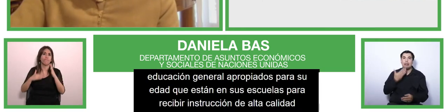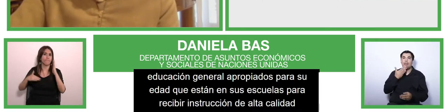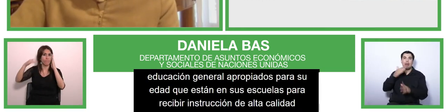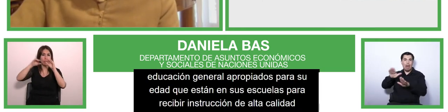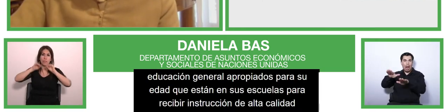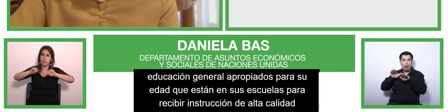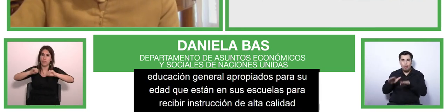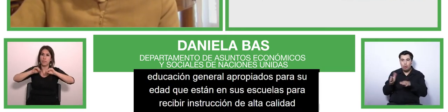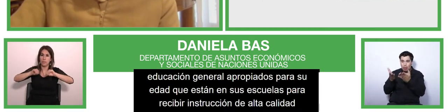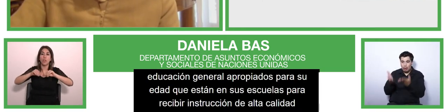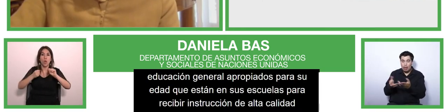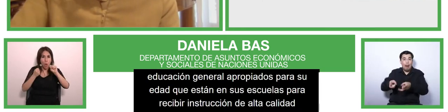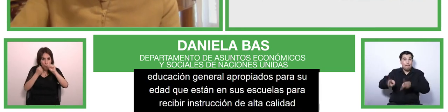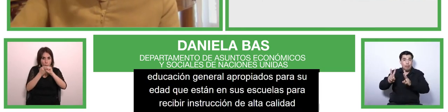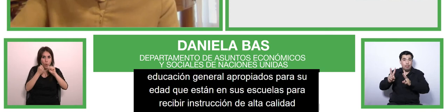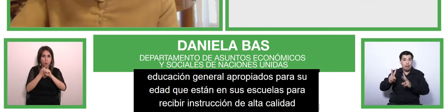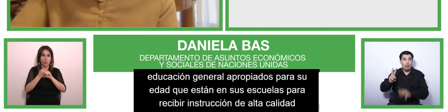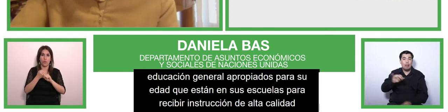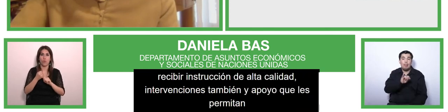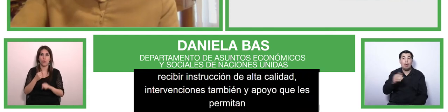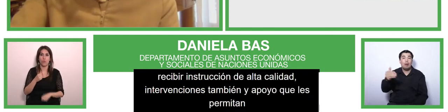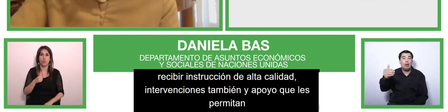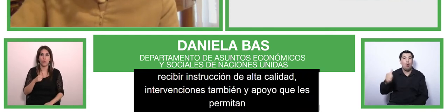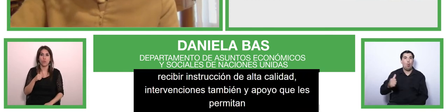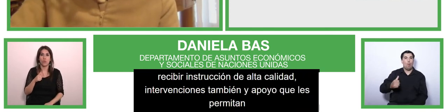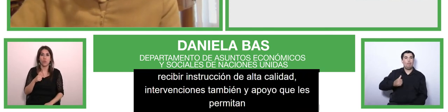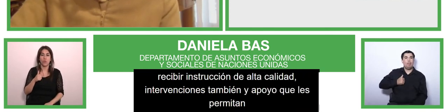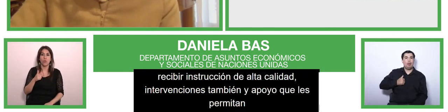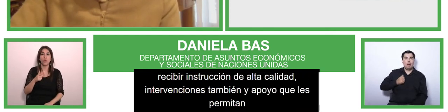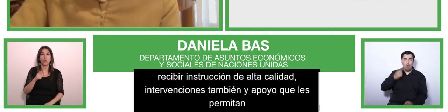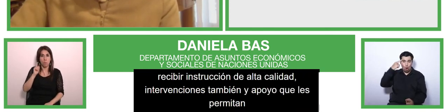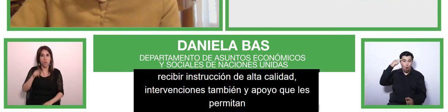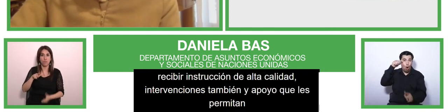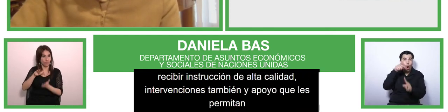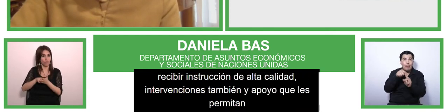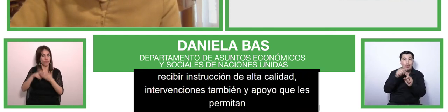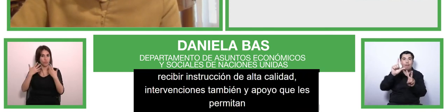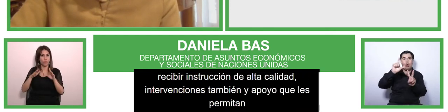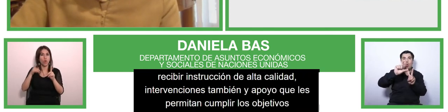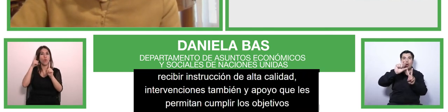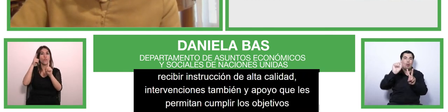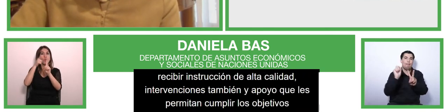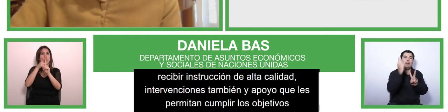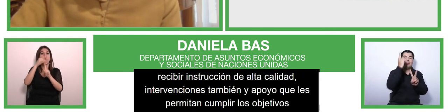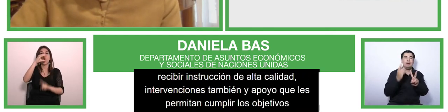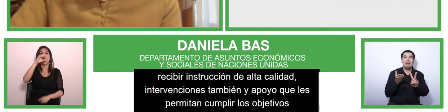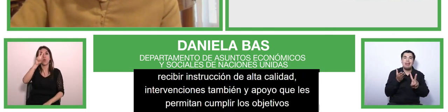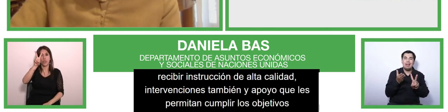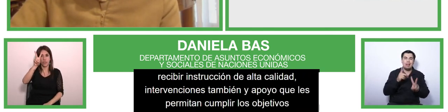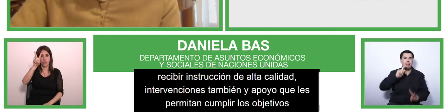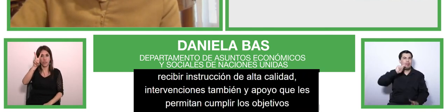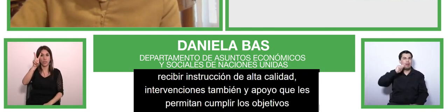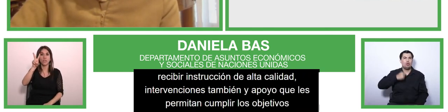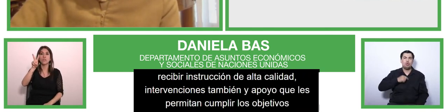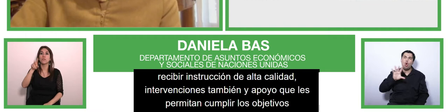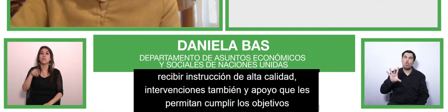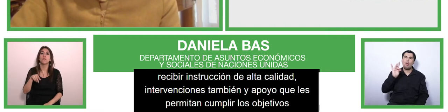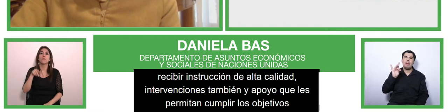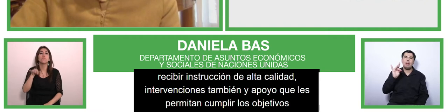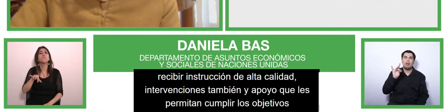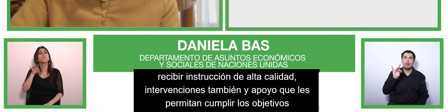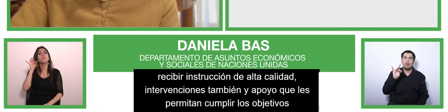in their core curriculum and i took this definition from as you see the reference bui kirk